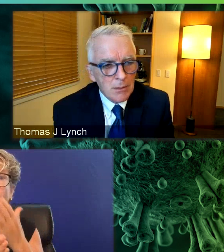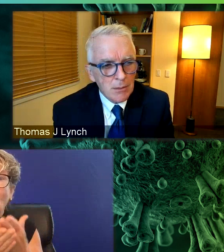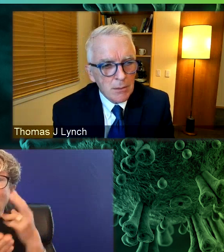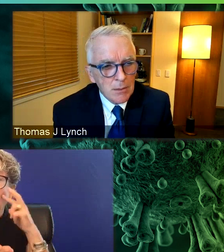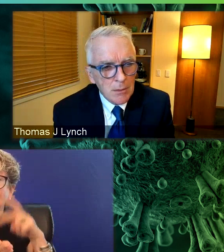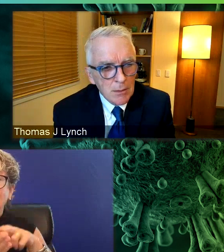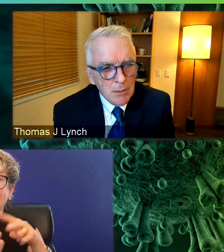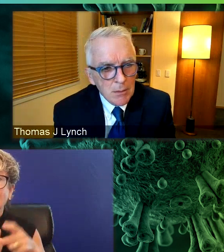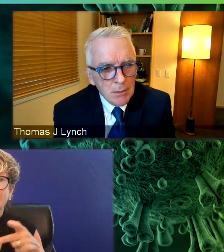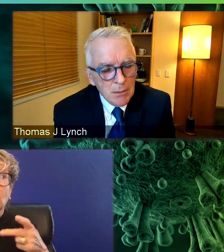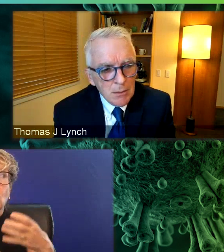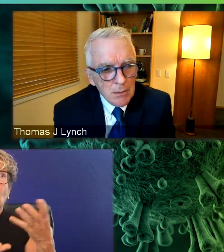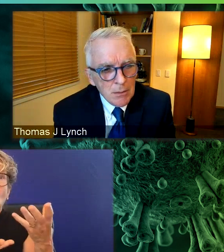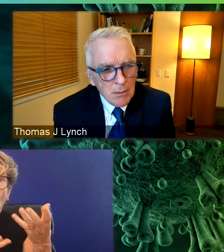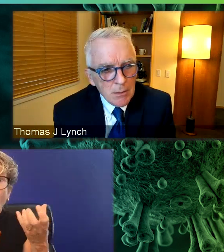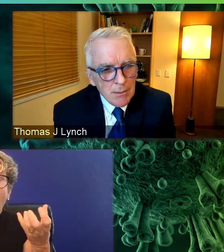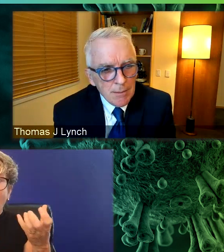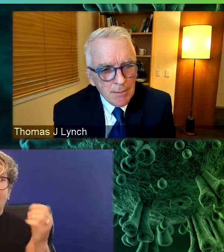vaccine in children.